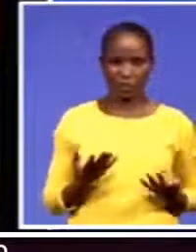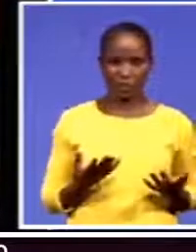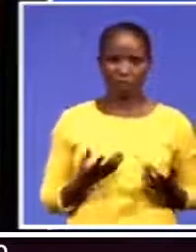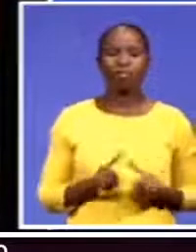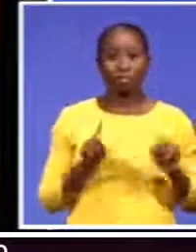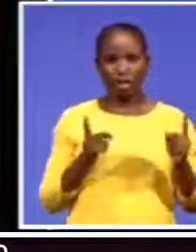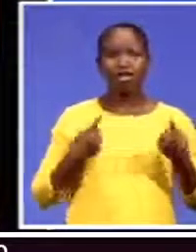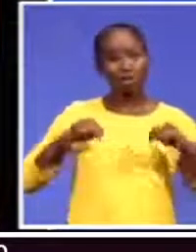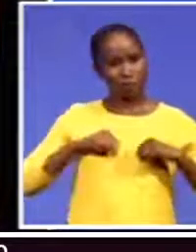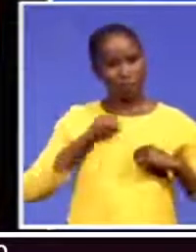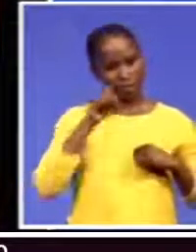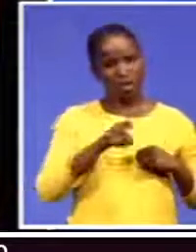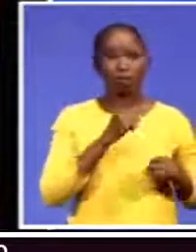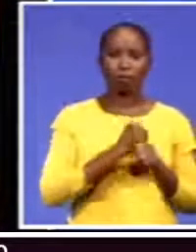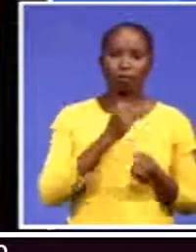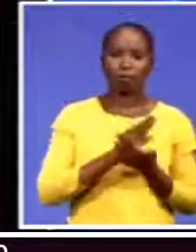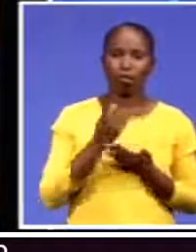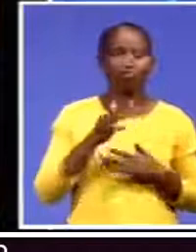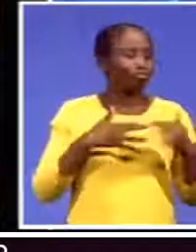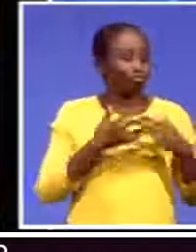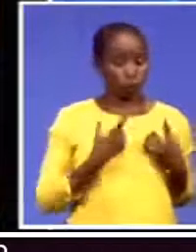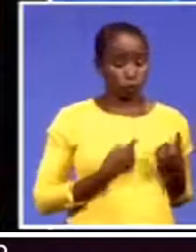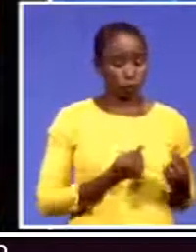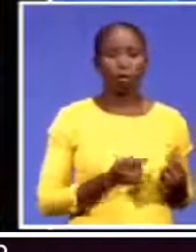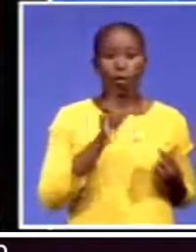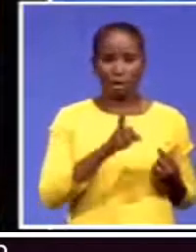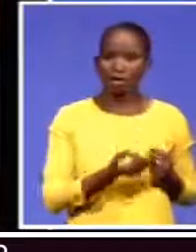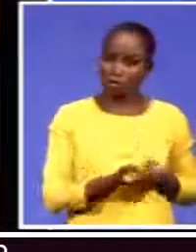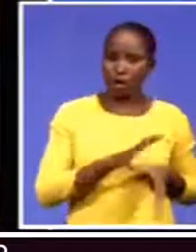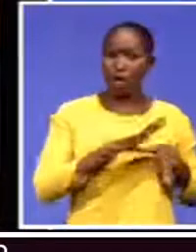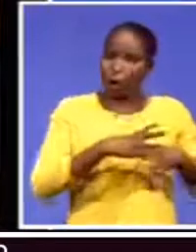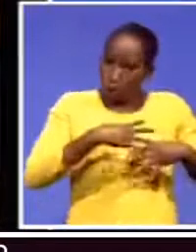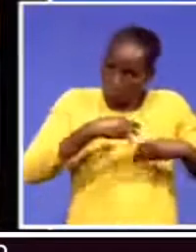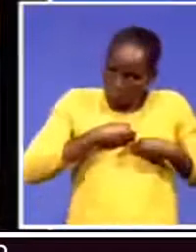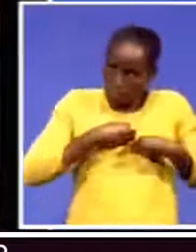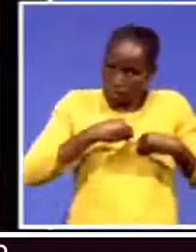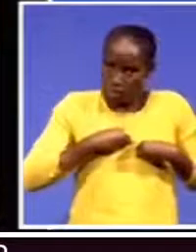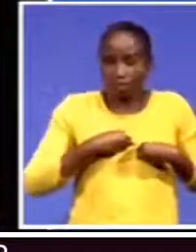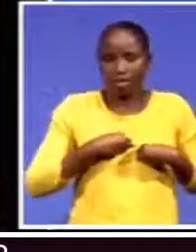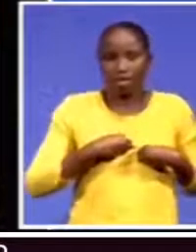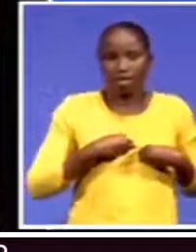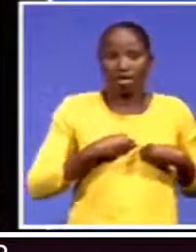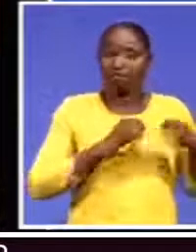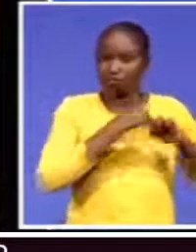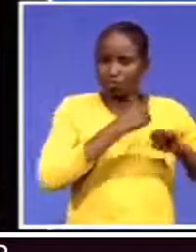we do, we prioritize our own industrialization. We can hold our responsibility for environmental